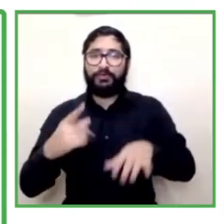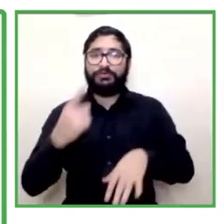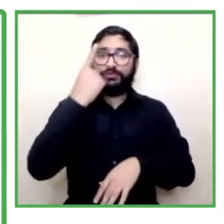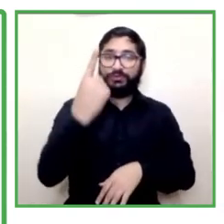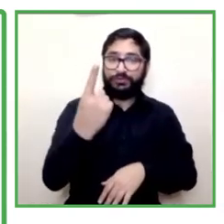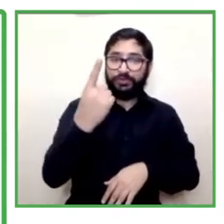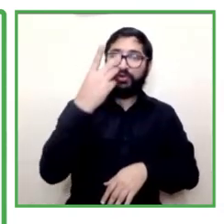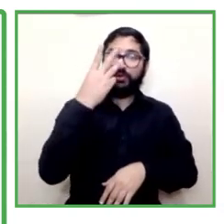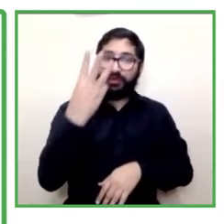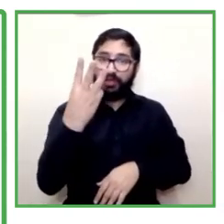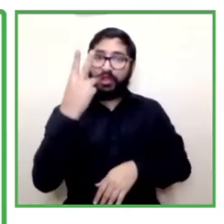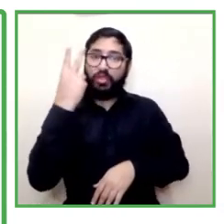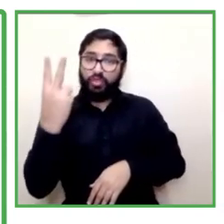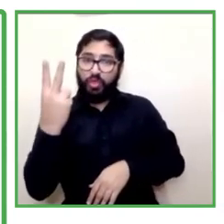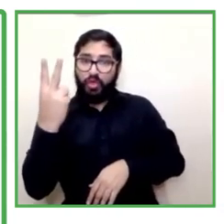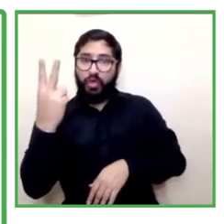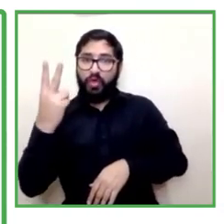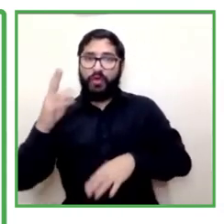libraries